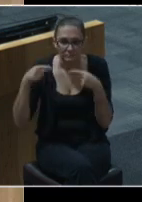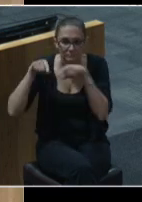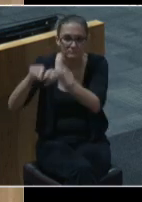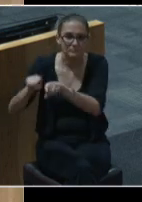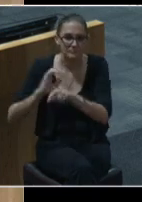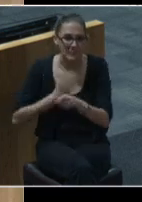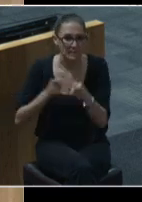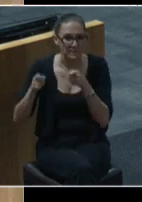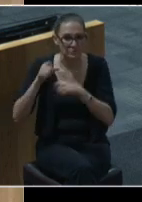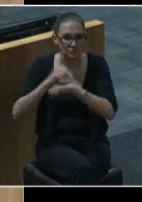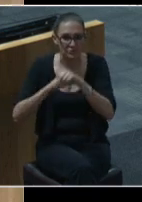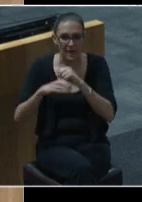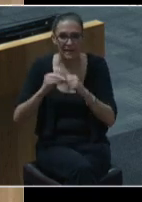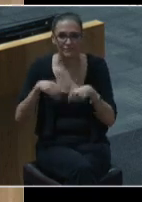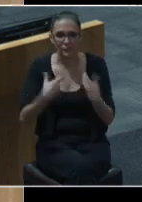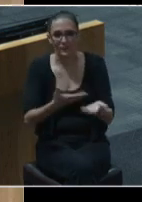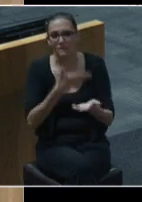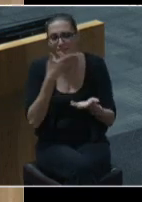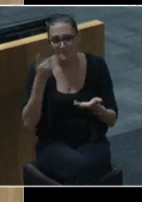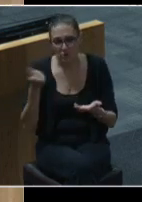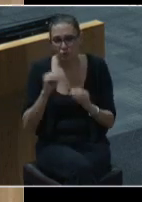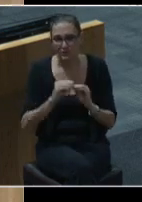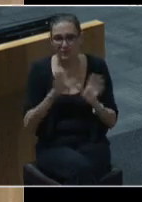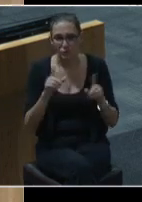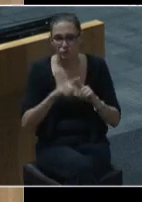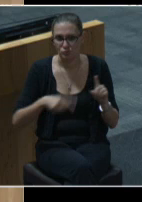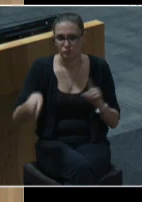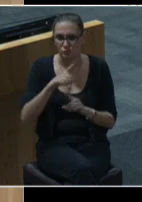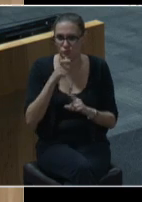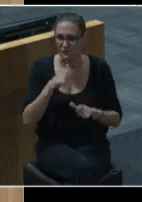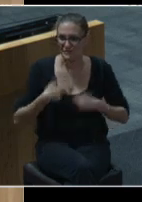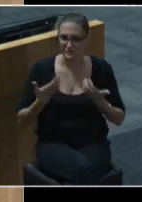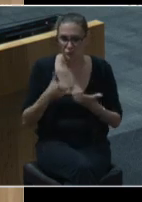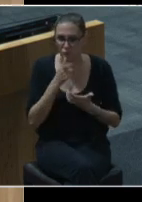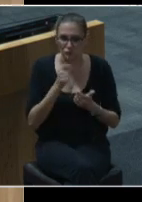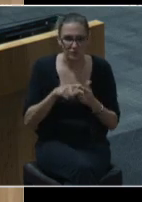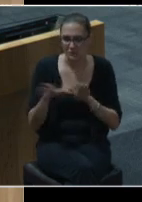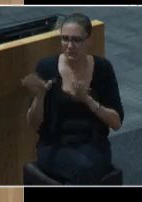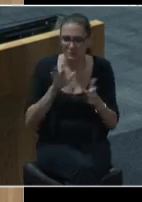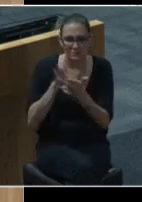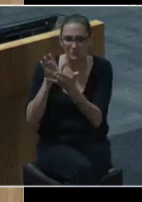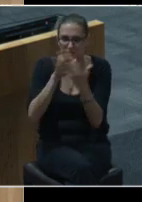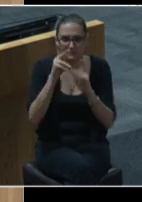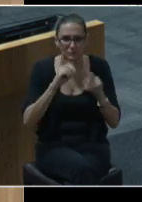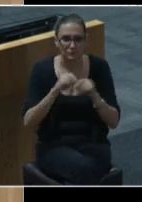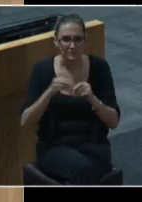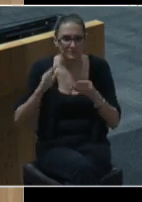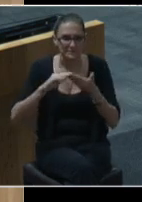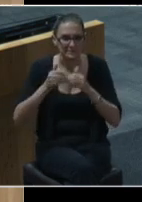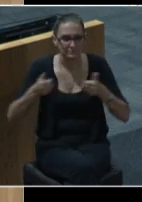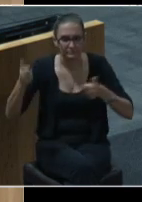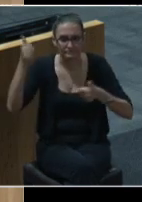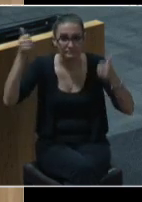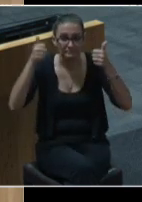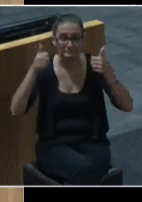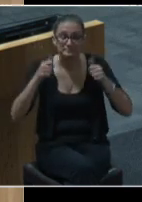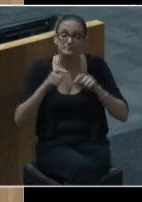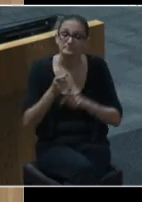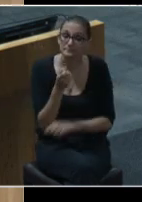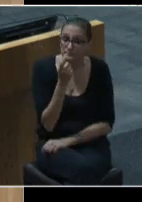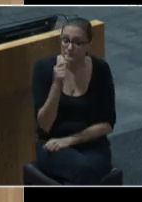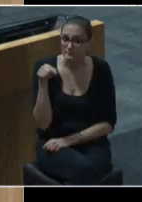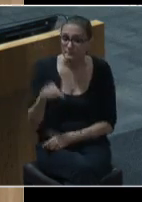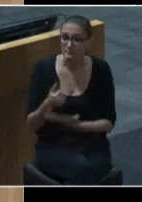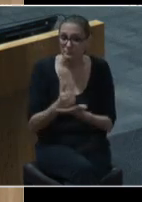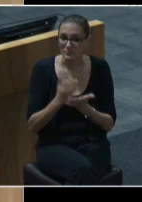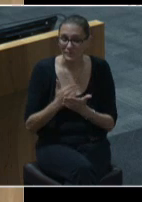greater clarity to residents and stakeholders as they navigate city administration. Most notably, this budget creates a